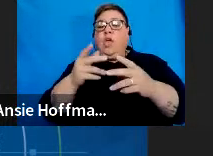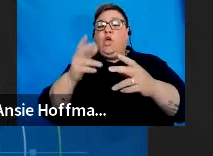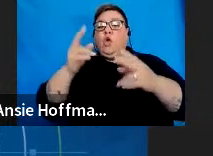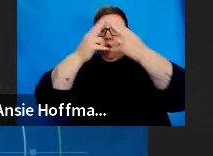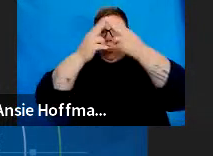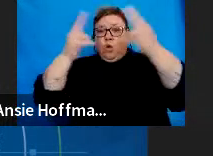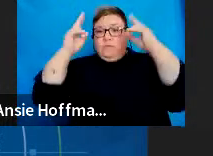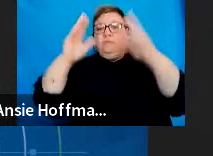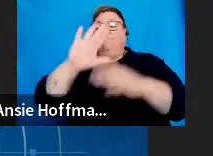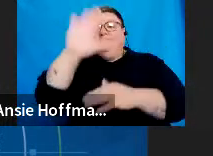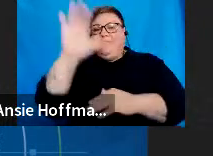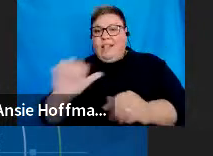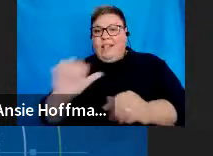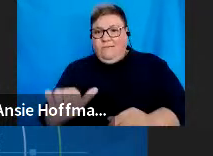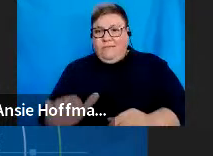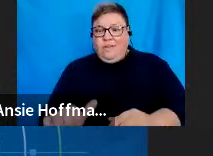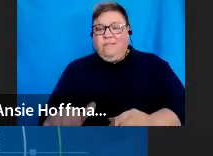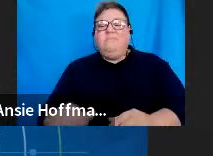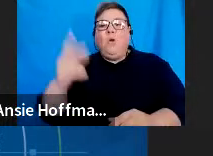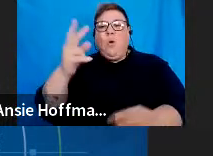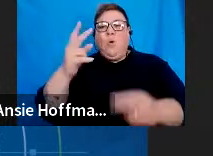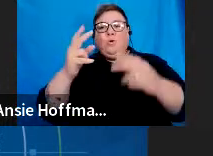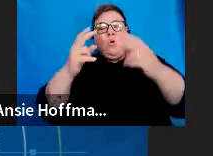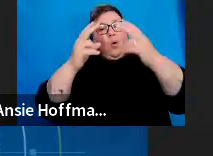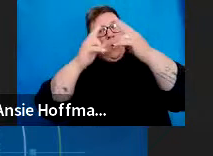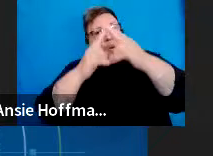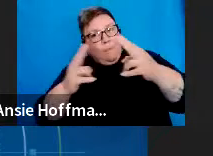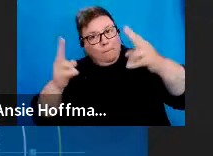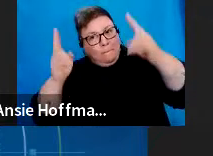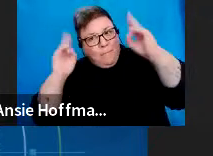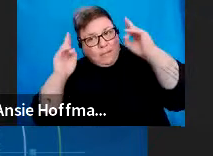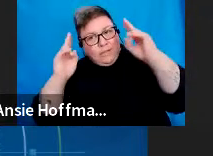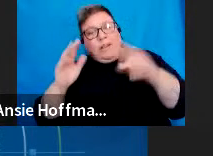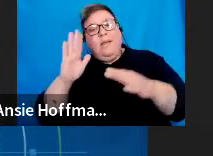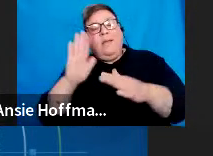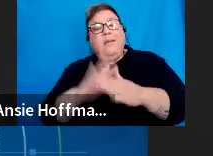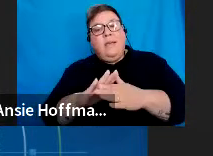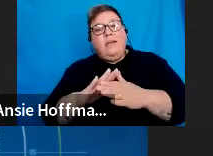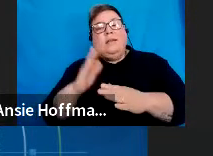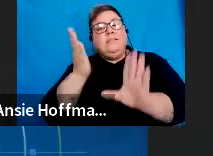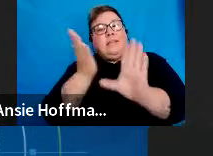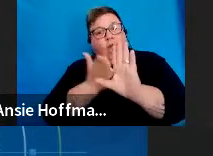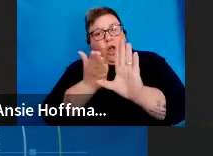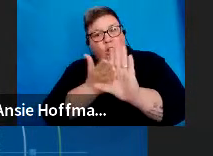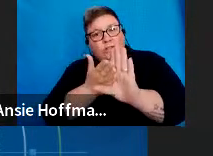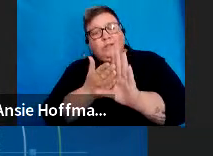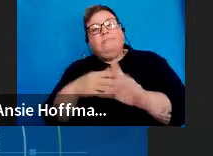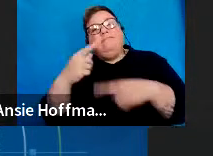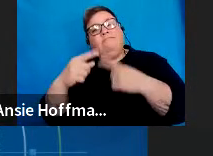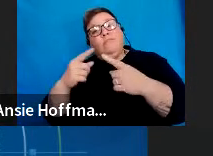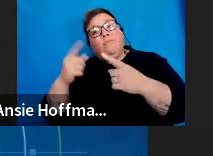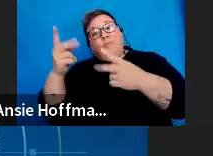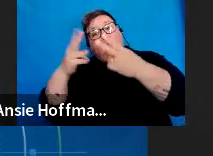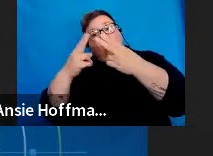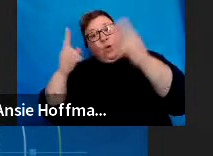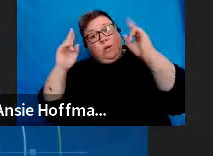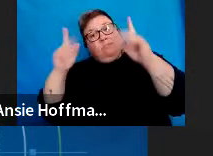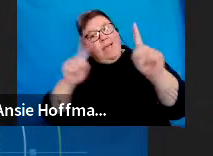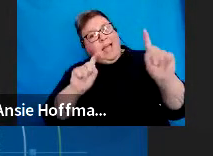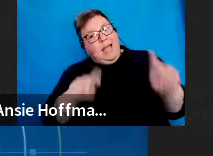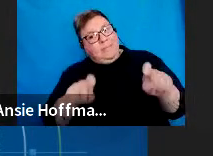as well as a bachelor of social science in industrial and organizational psychology from the University of Cape Town.